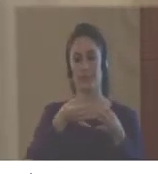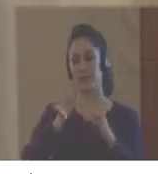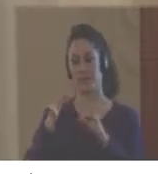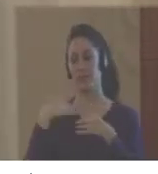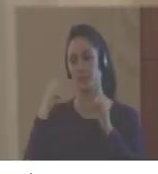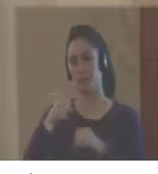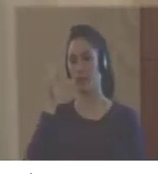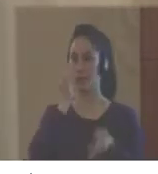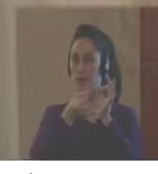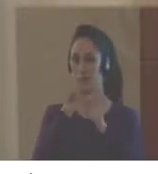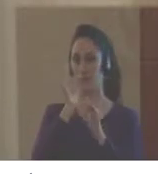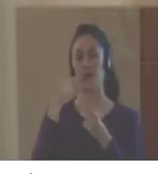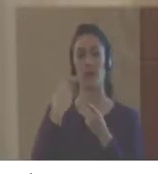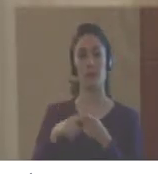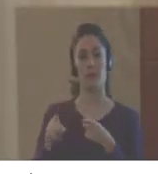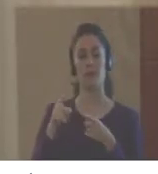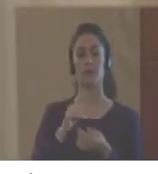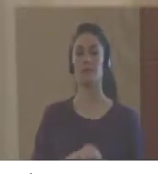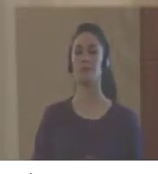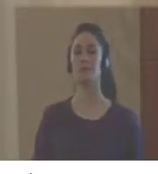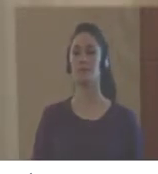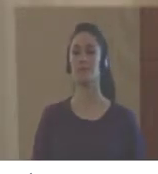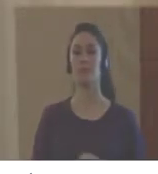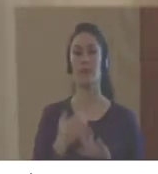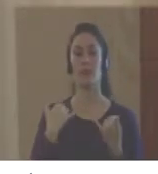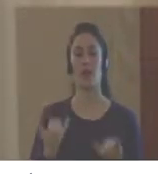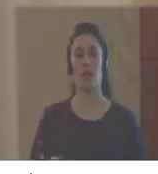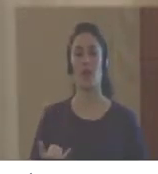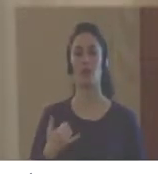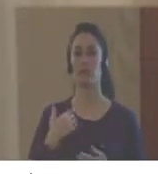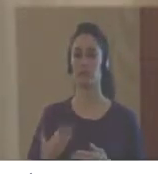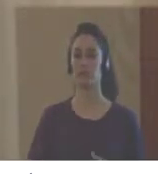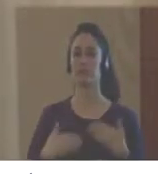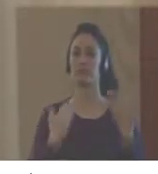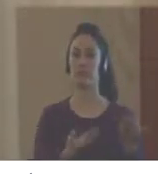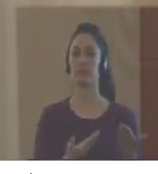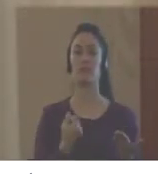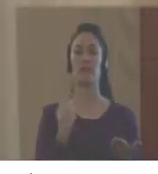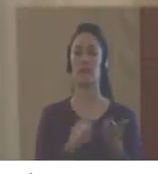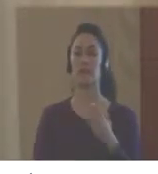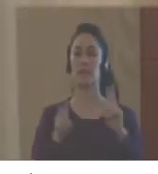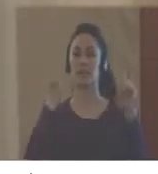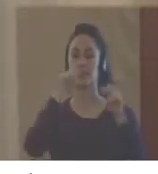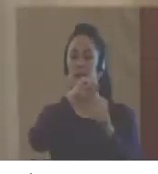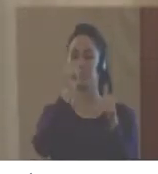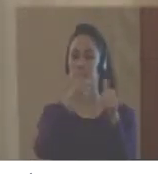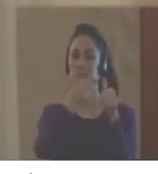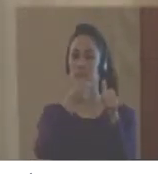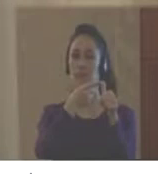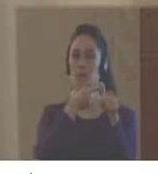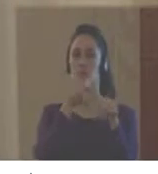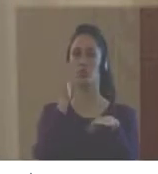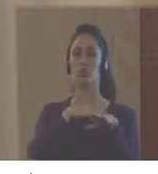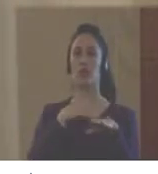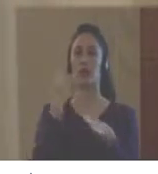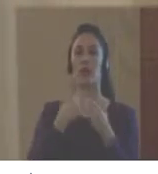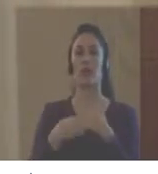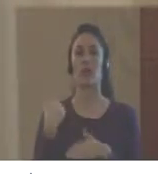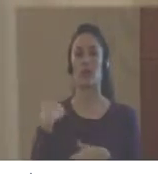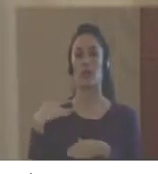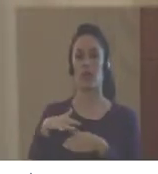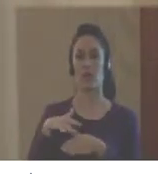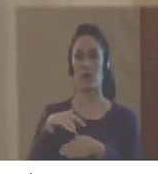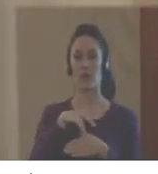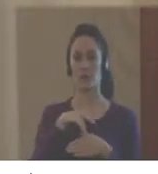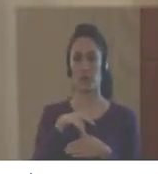tell the story in different ways, but here what we are submitting is, first of all, the components that the